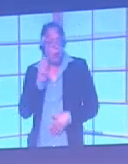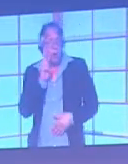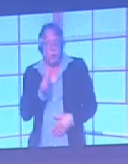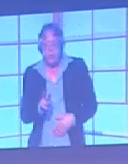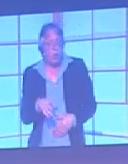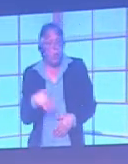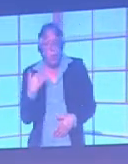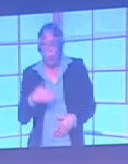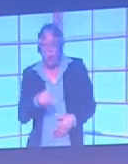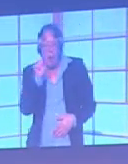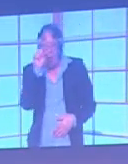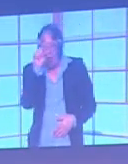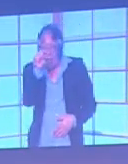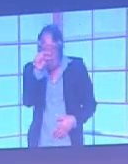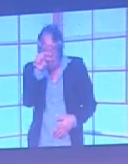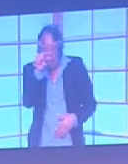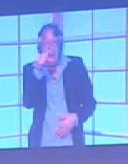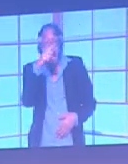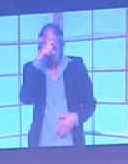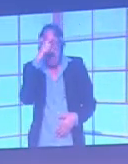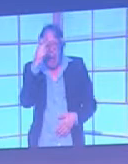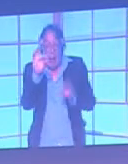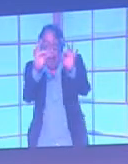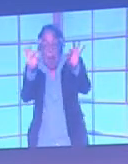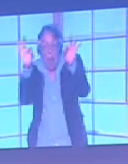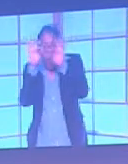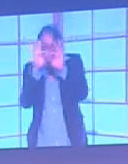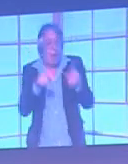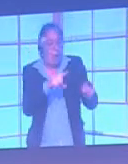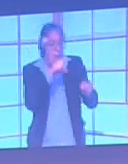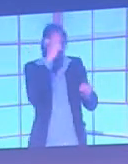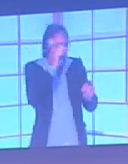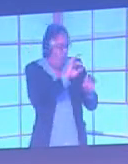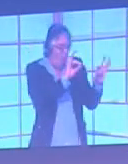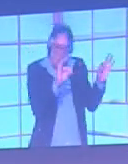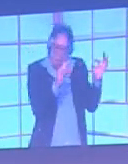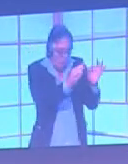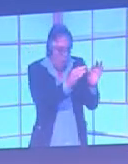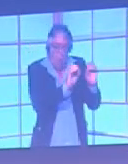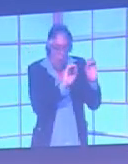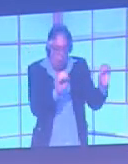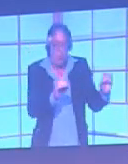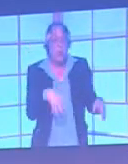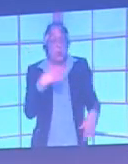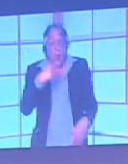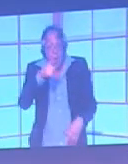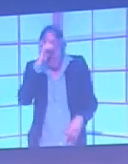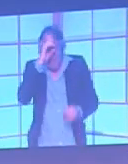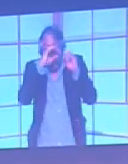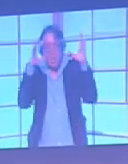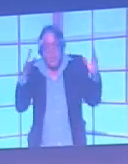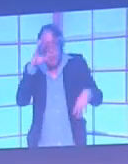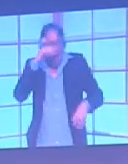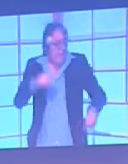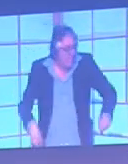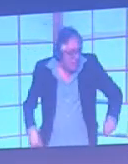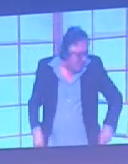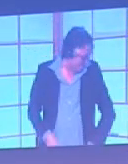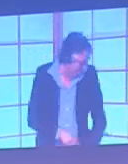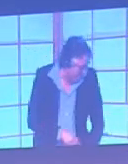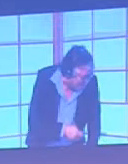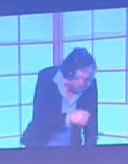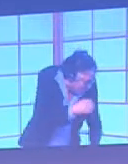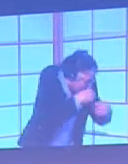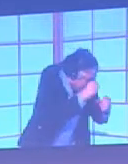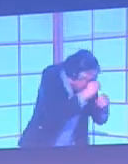logos and the black band around the top. Can you imagine what a nightmare 90 minutes that poor guy had? He